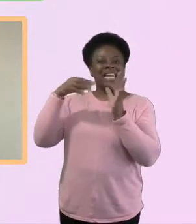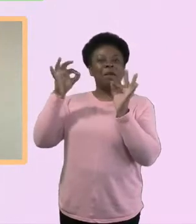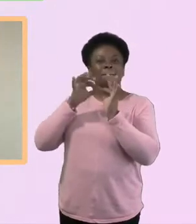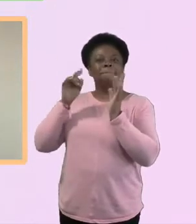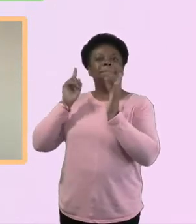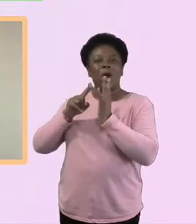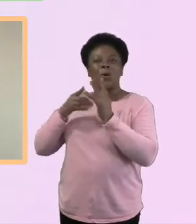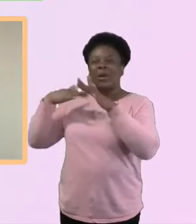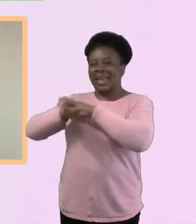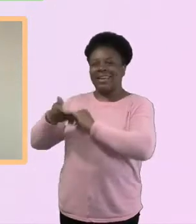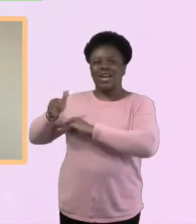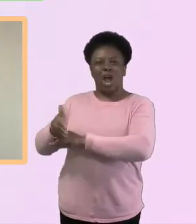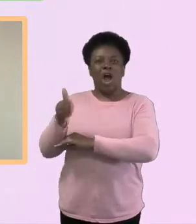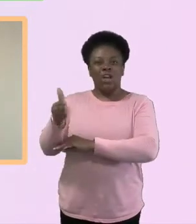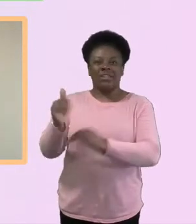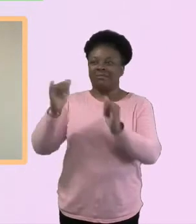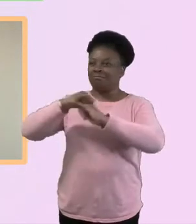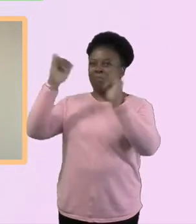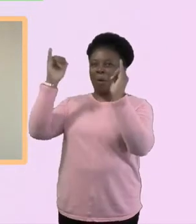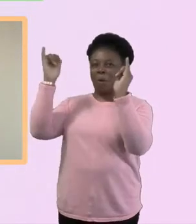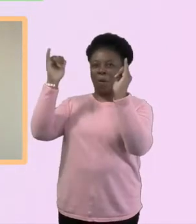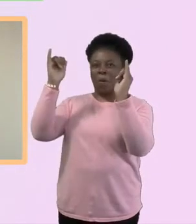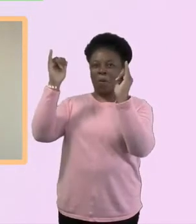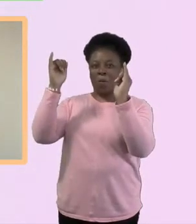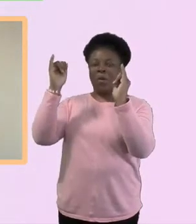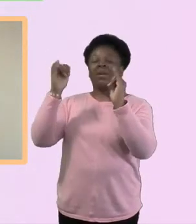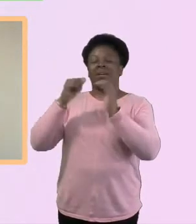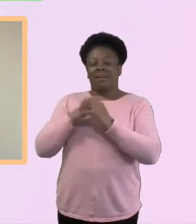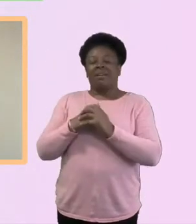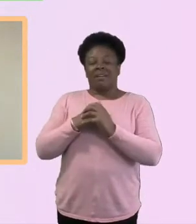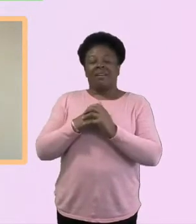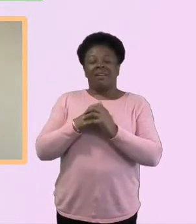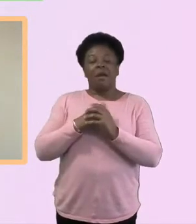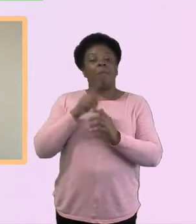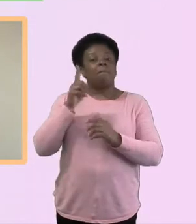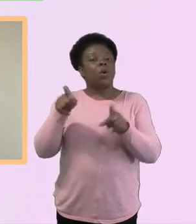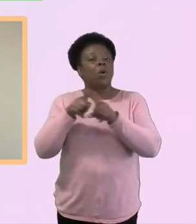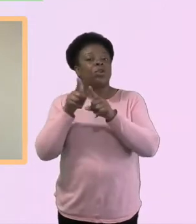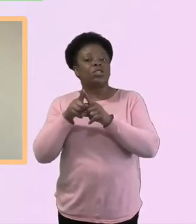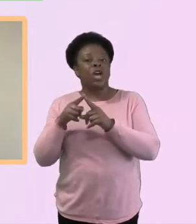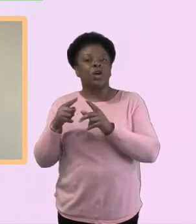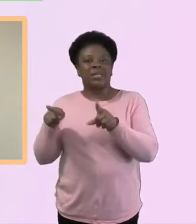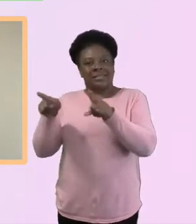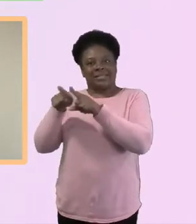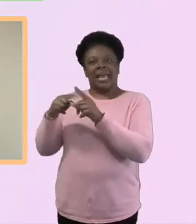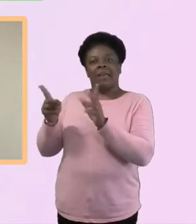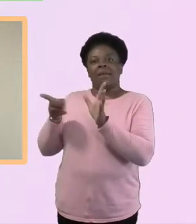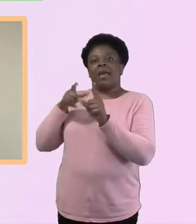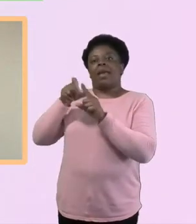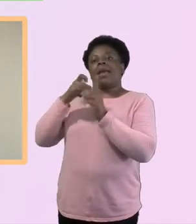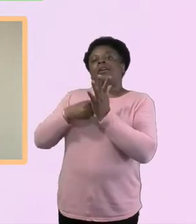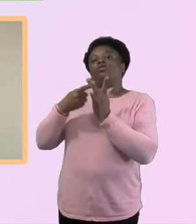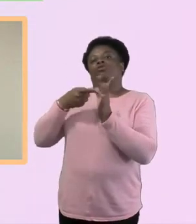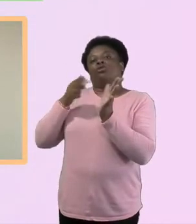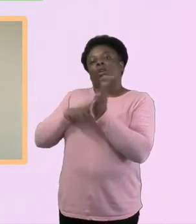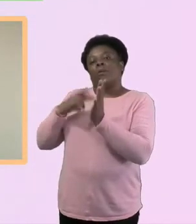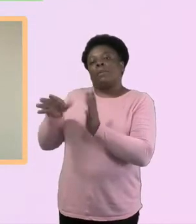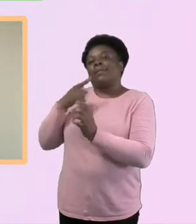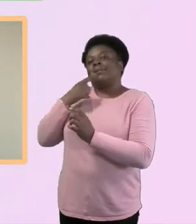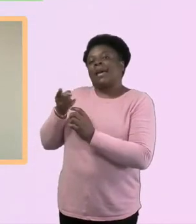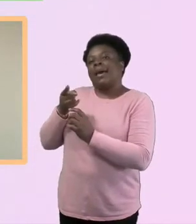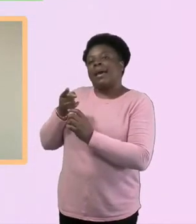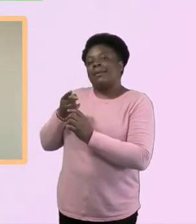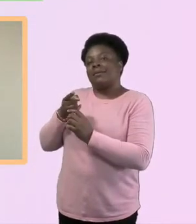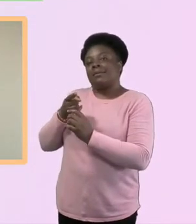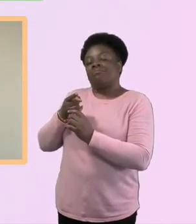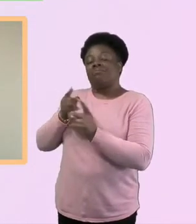things just before I kind of say what we're doing is, is something that Adrian was saying. I think everybody's experience or